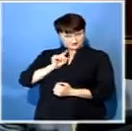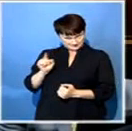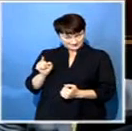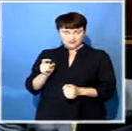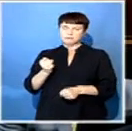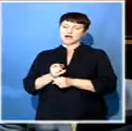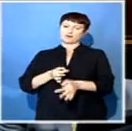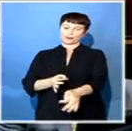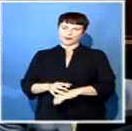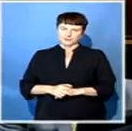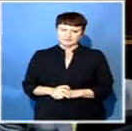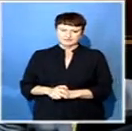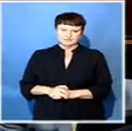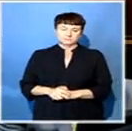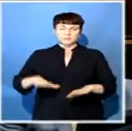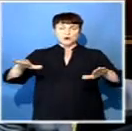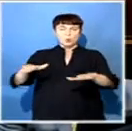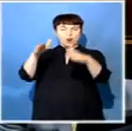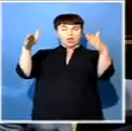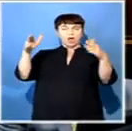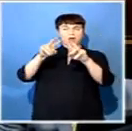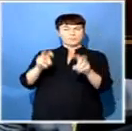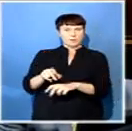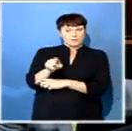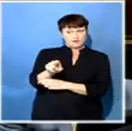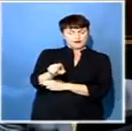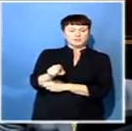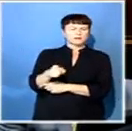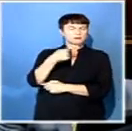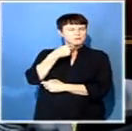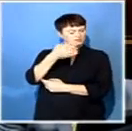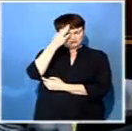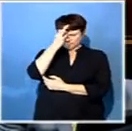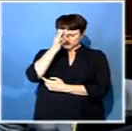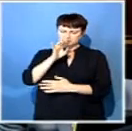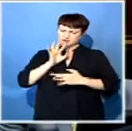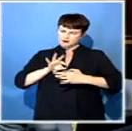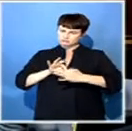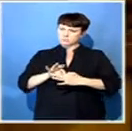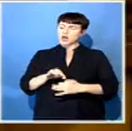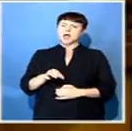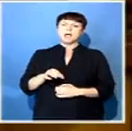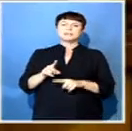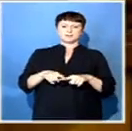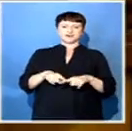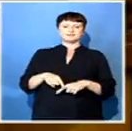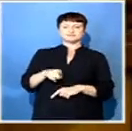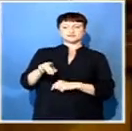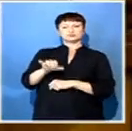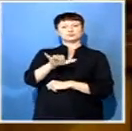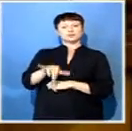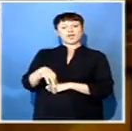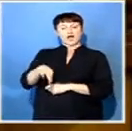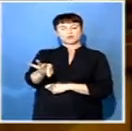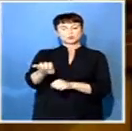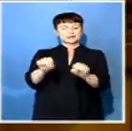On the issue of nuclear power, he said his government was committed to an affordable level for the country. We reiterate that